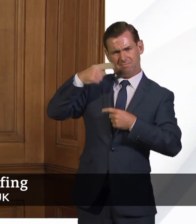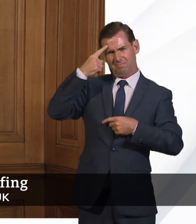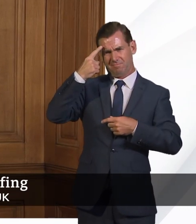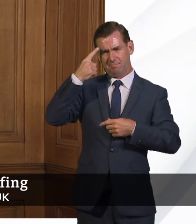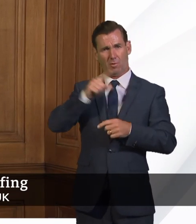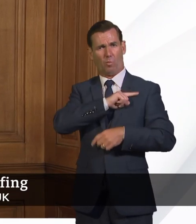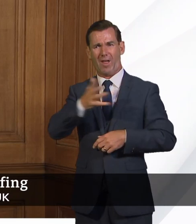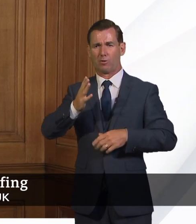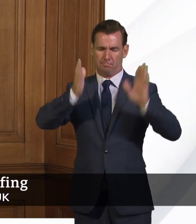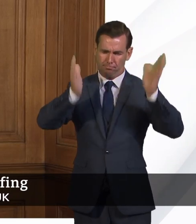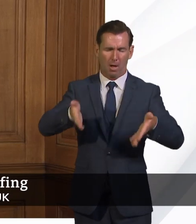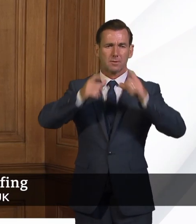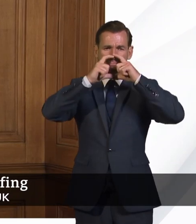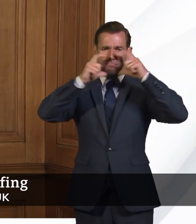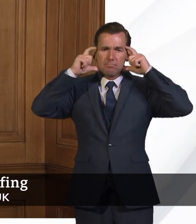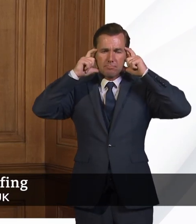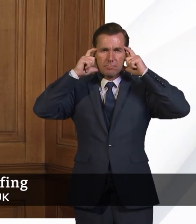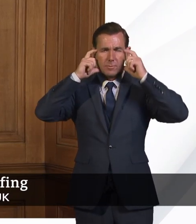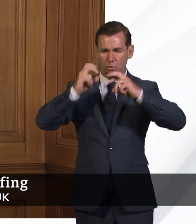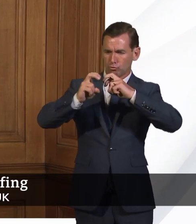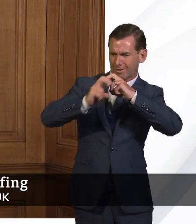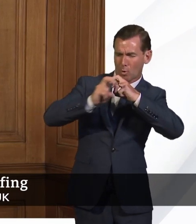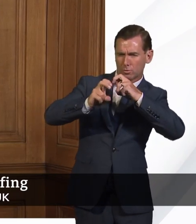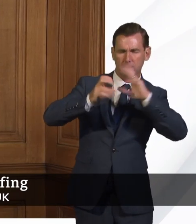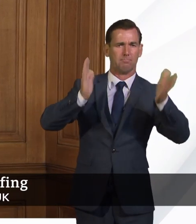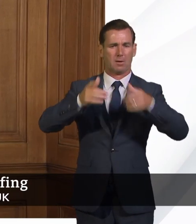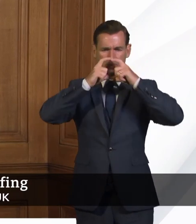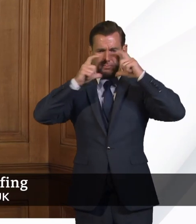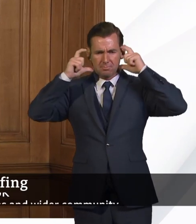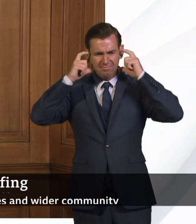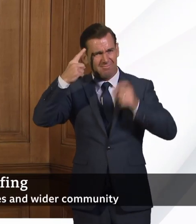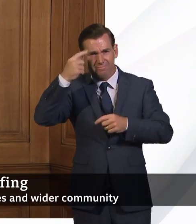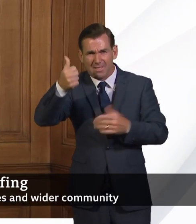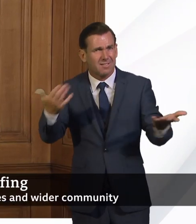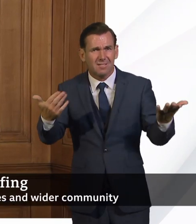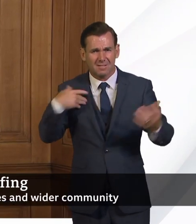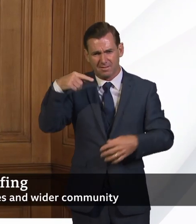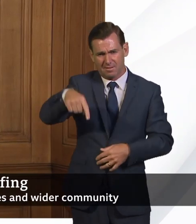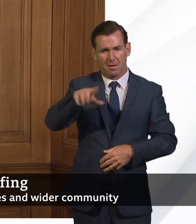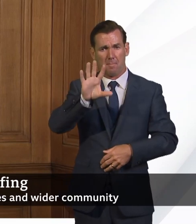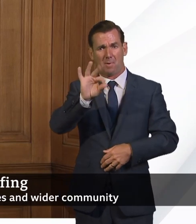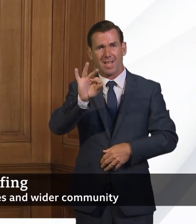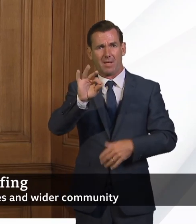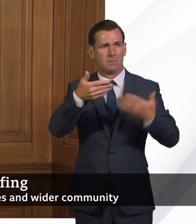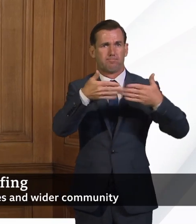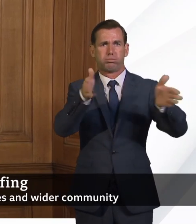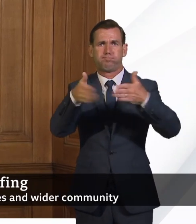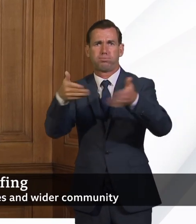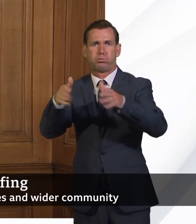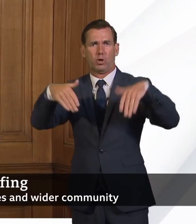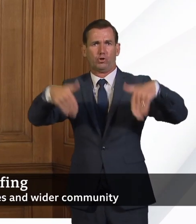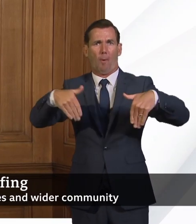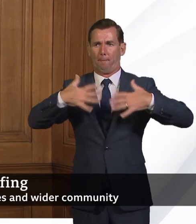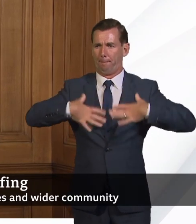mandate face coverings now. Because as we get to Monday and the restart of non-essential retail, and looking at more